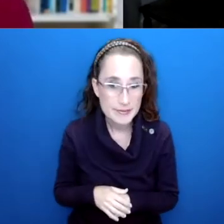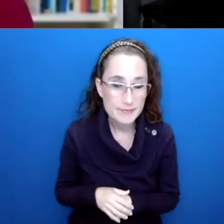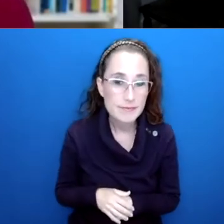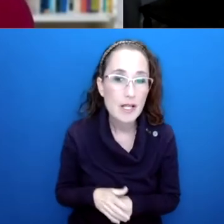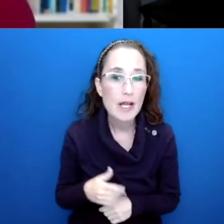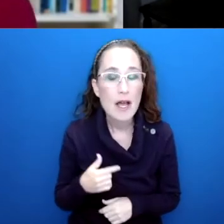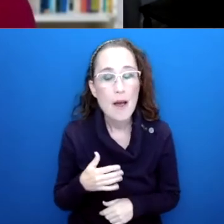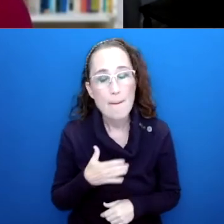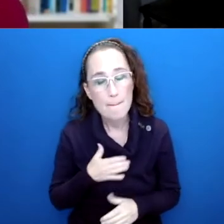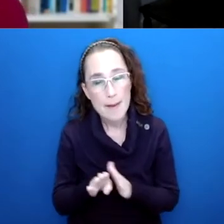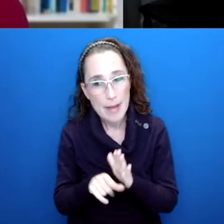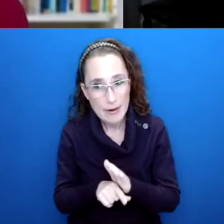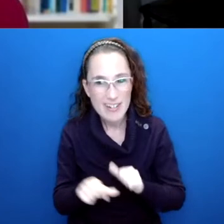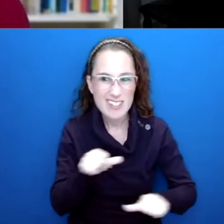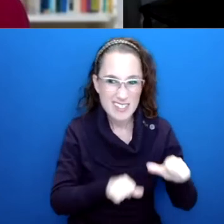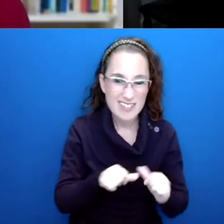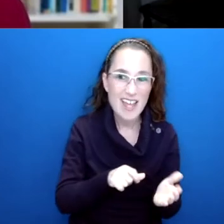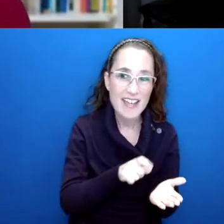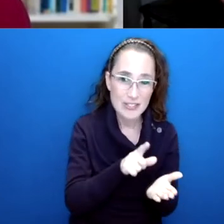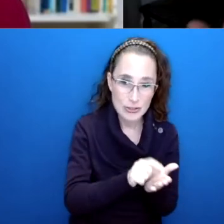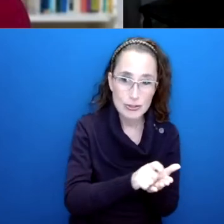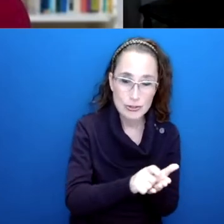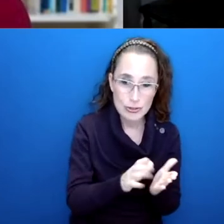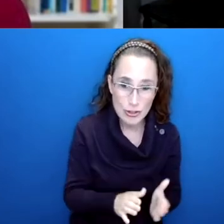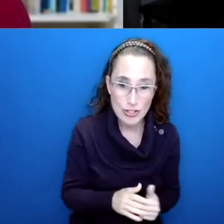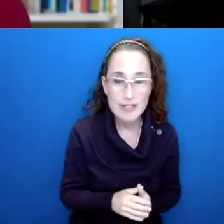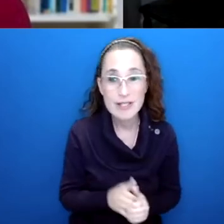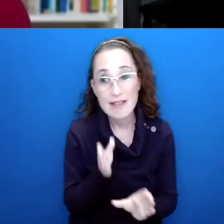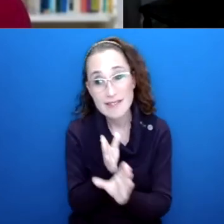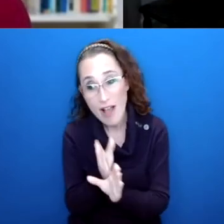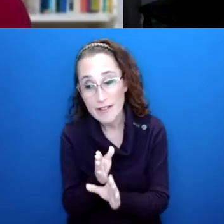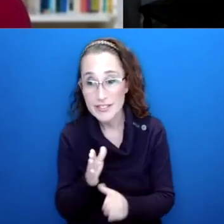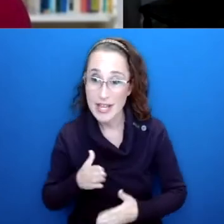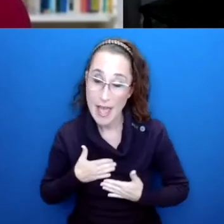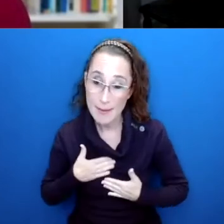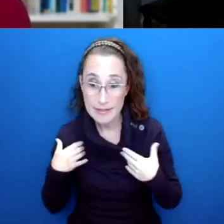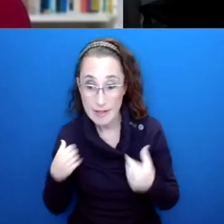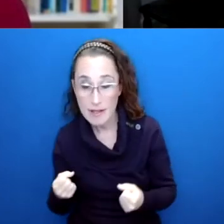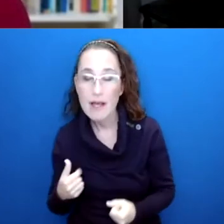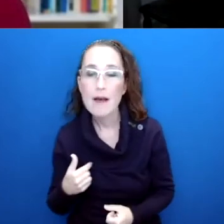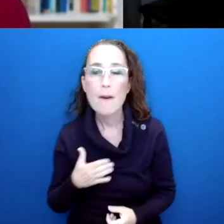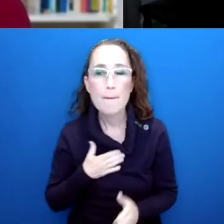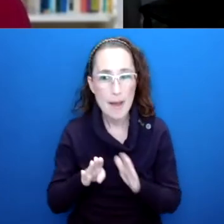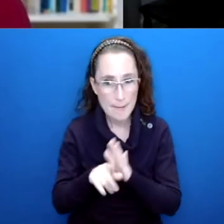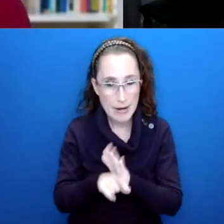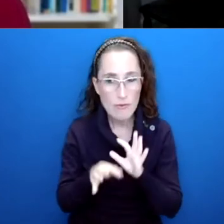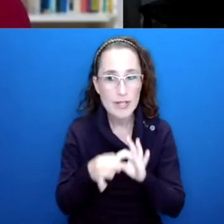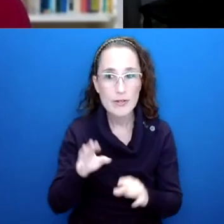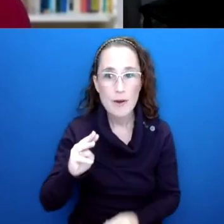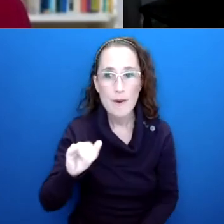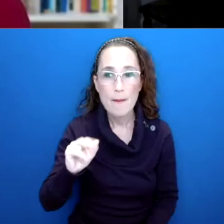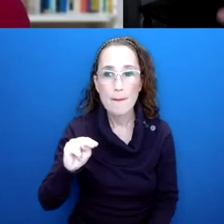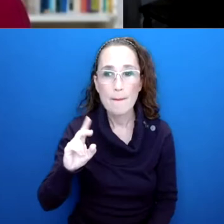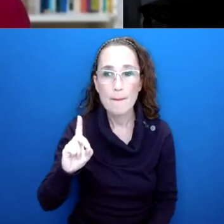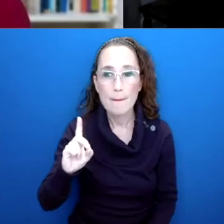journalist and my experience writing about positive psychology and happiness and health. And also, I have a background in mindfulness, so I used that